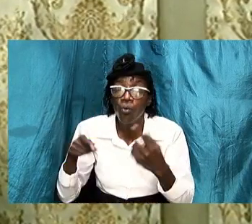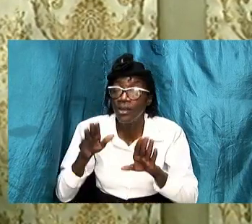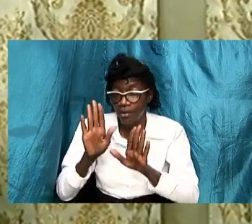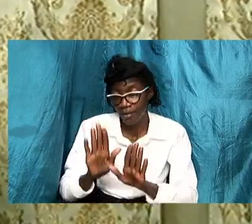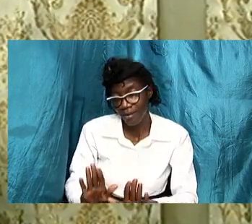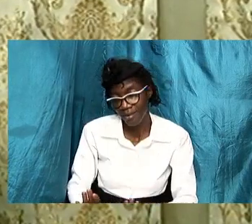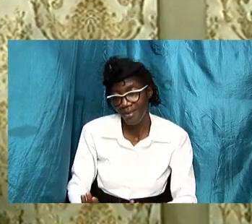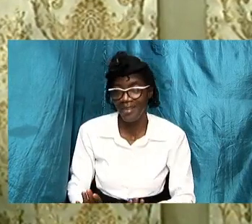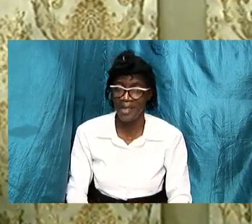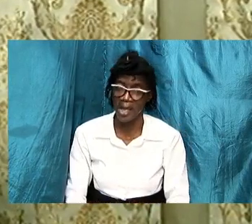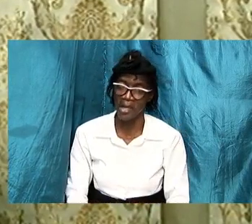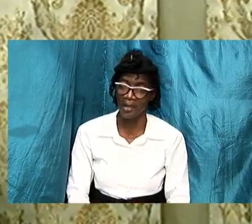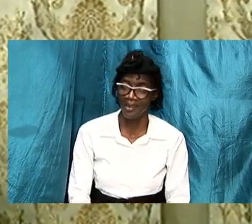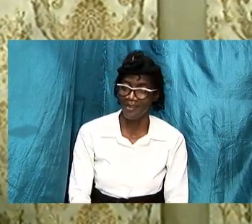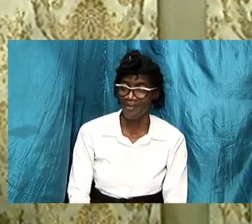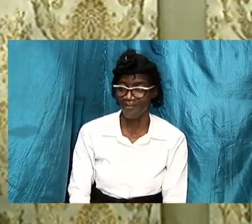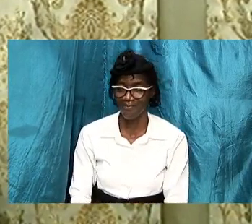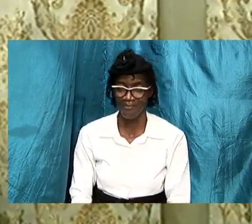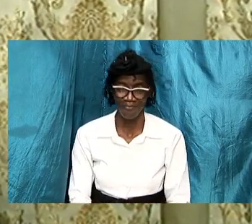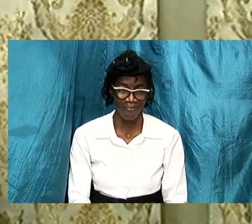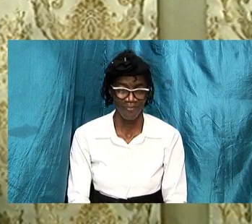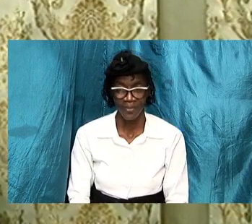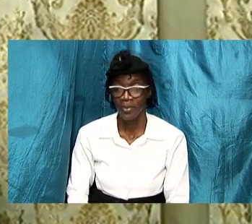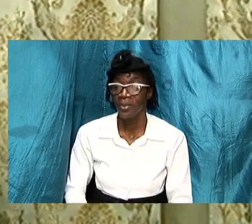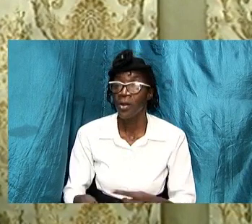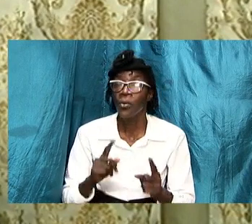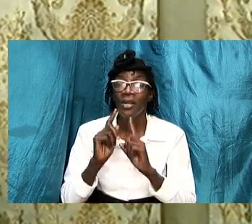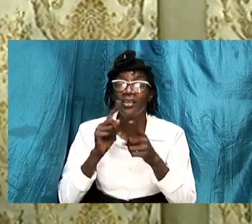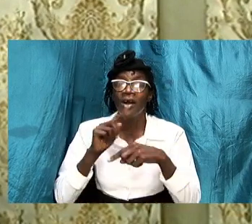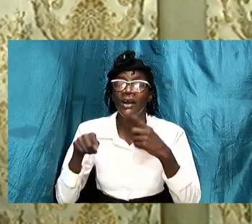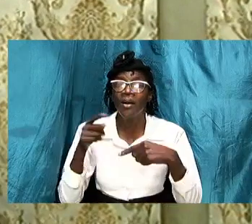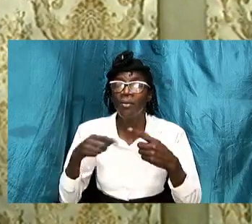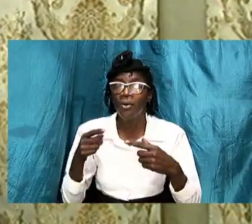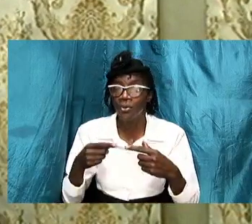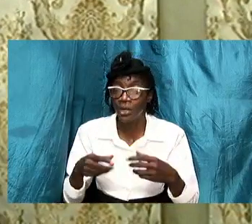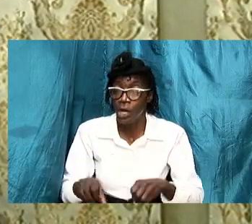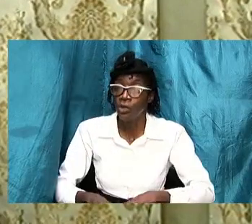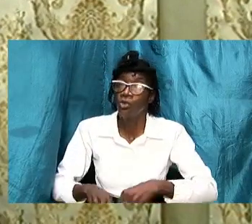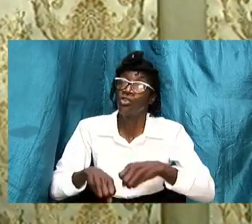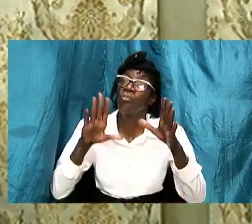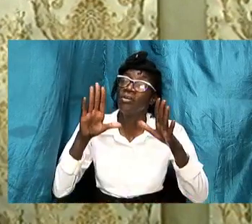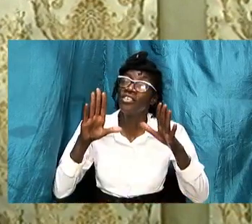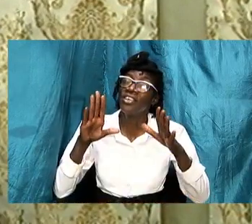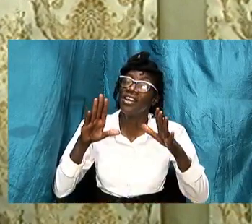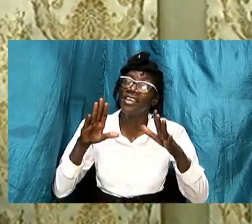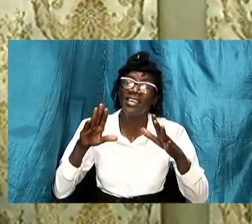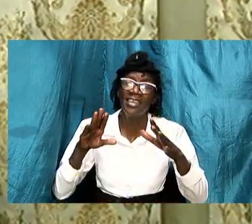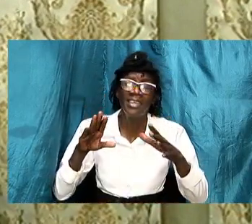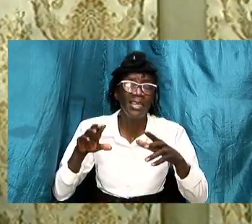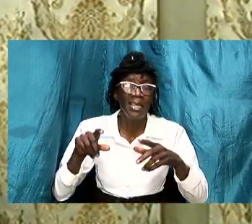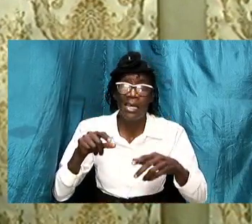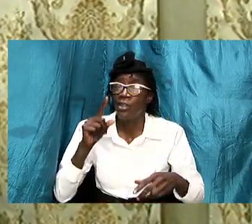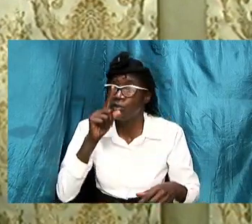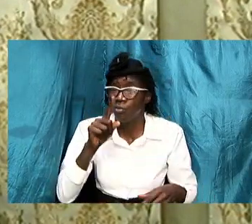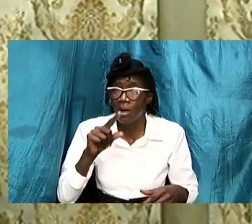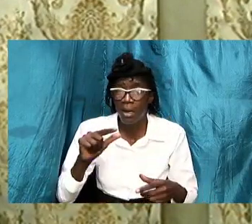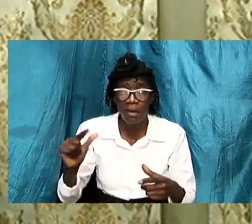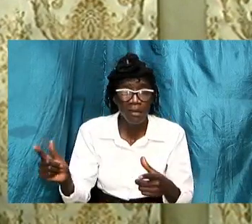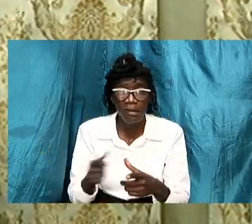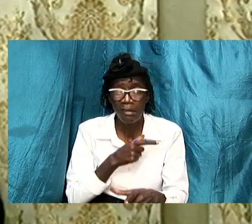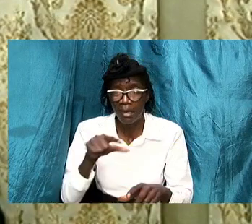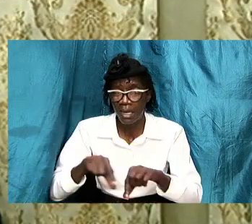her a virtuous we won't talk about her and you will see that this thing about submission that means they are second-class citizens you are not